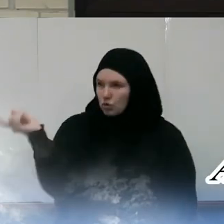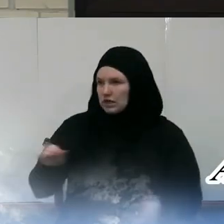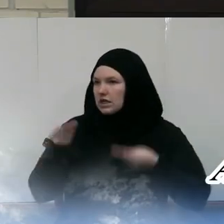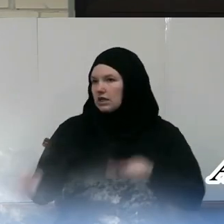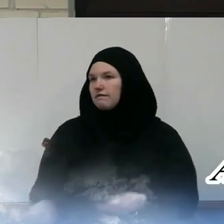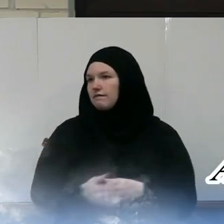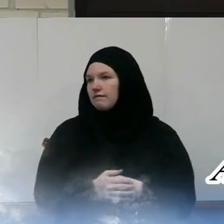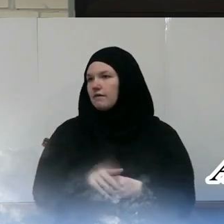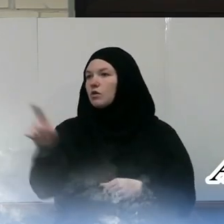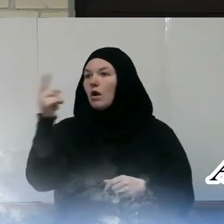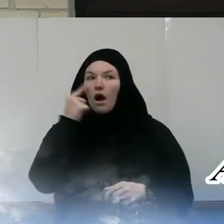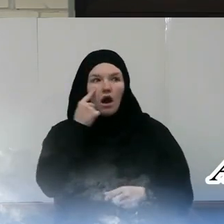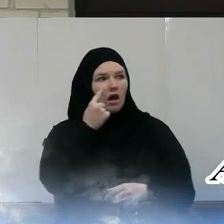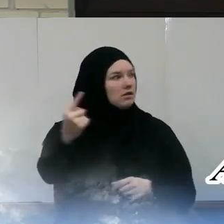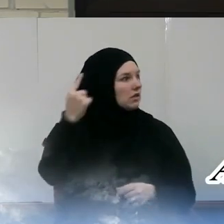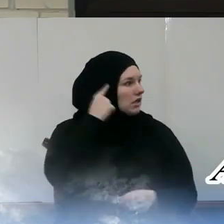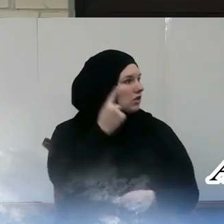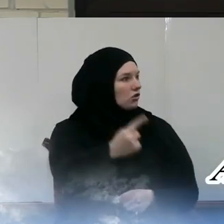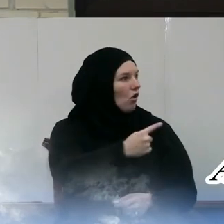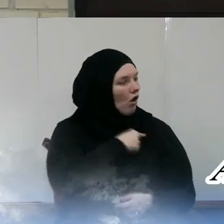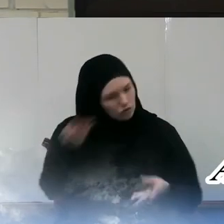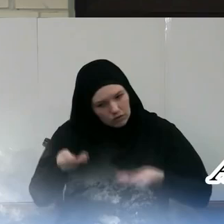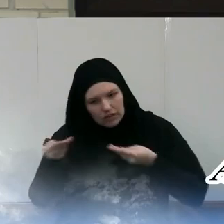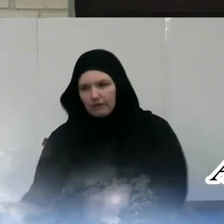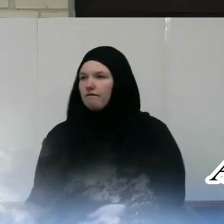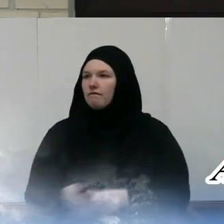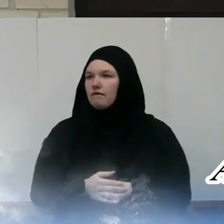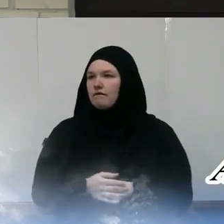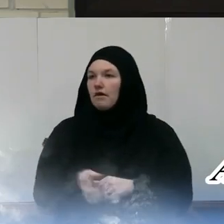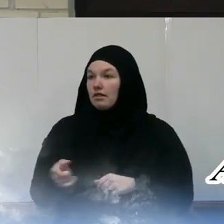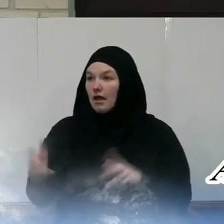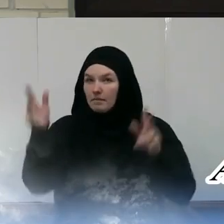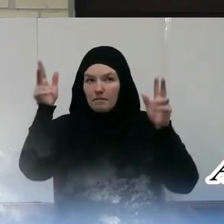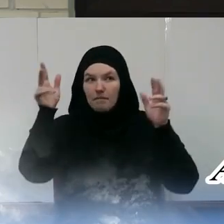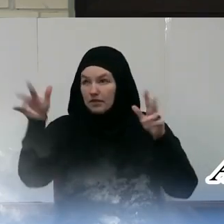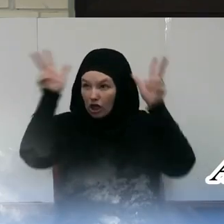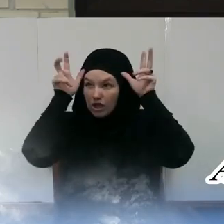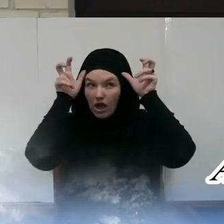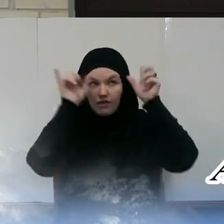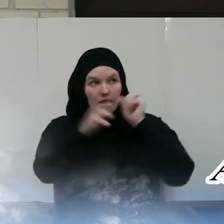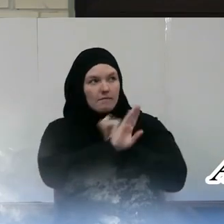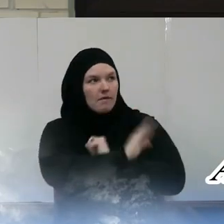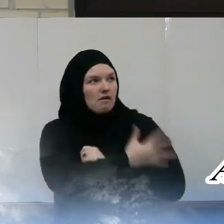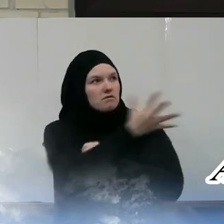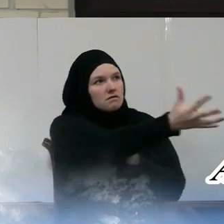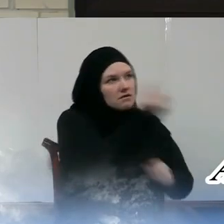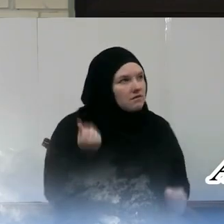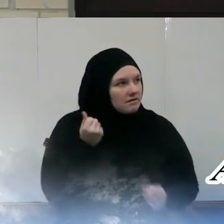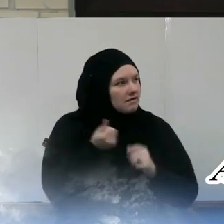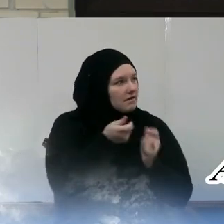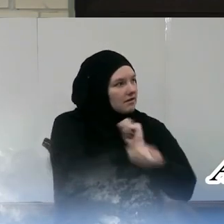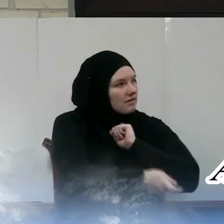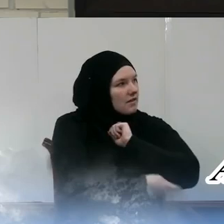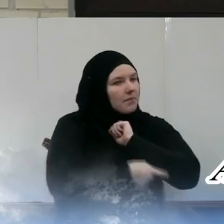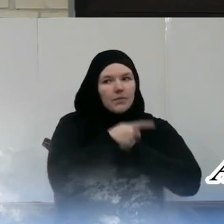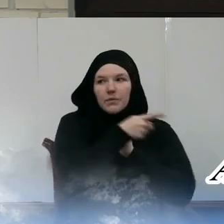your ears and your eyes and your heart, then that power he grabs and he tempts you. And he